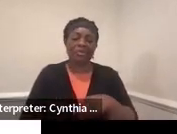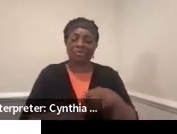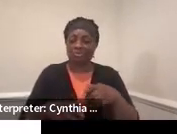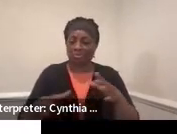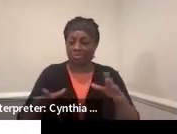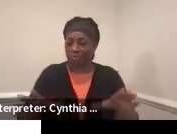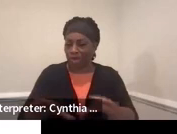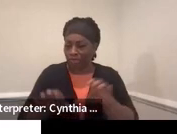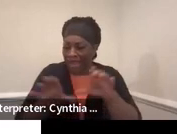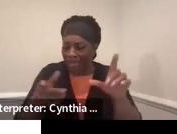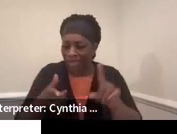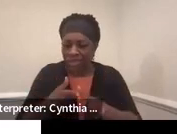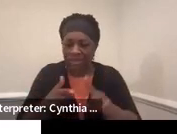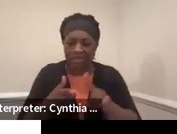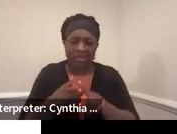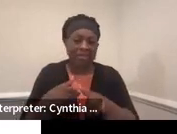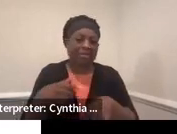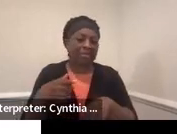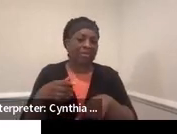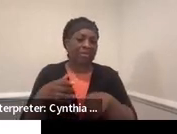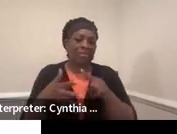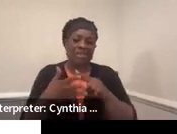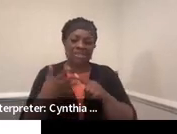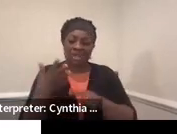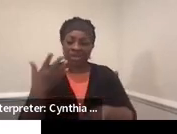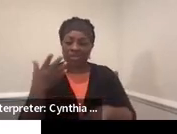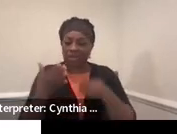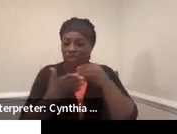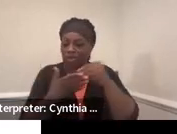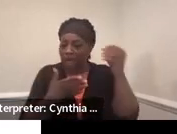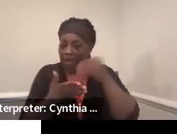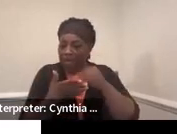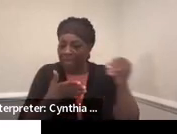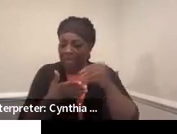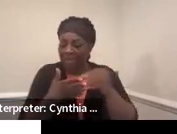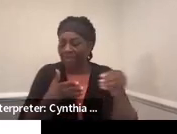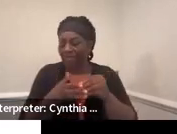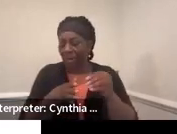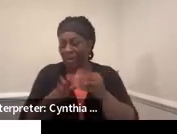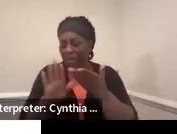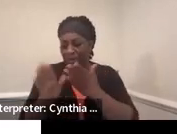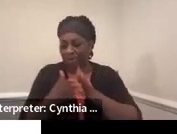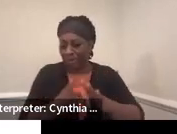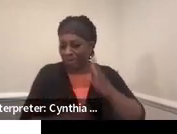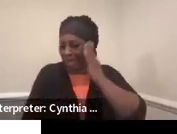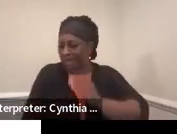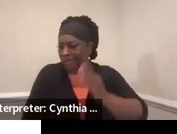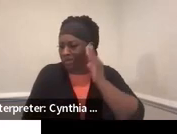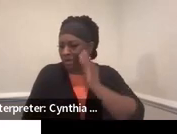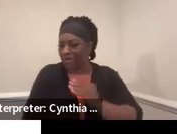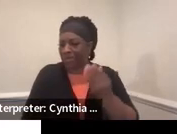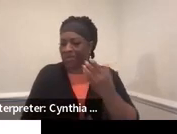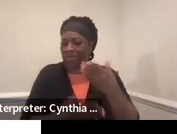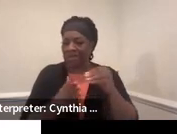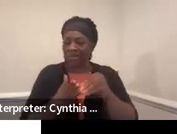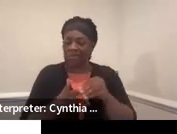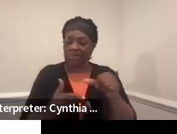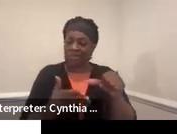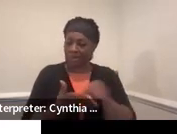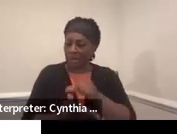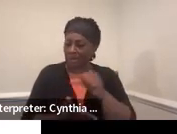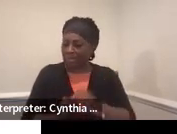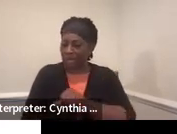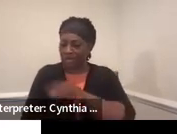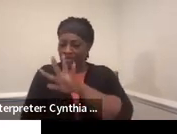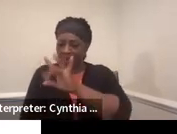pieces that we can look at for those community experiences as well. And those are on pages 40 to 41